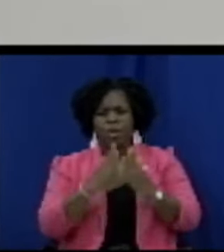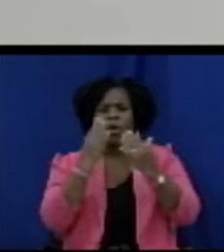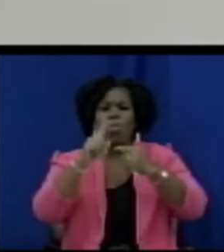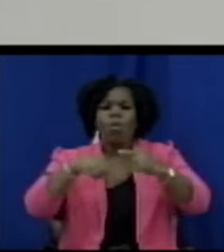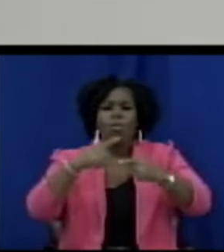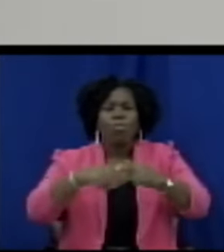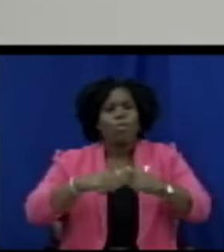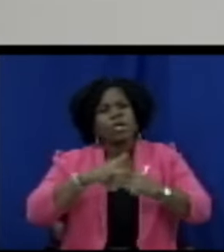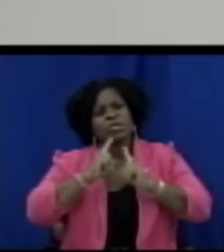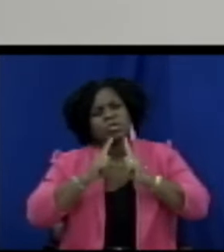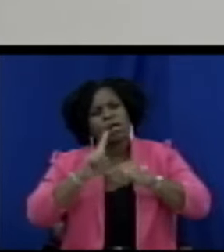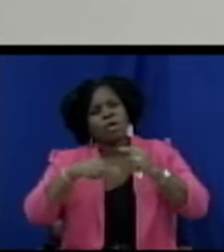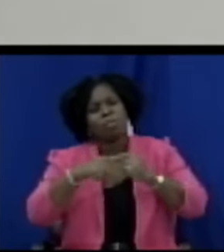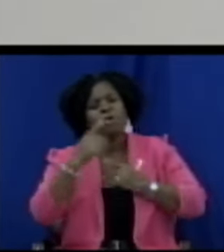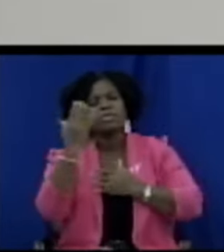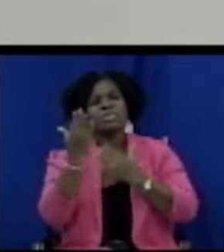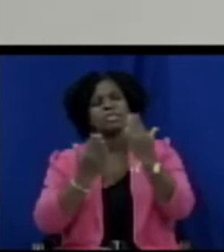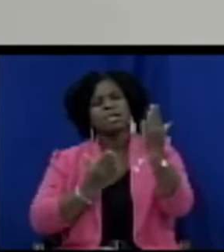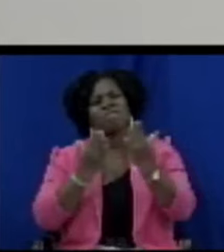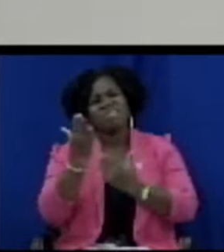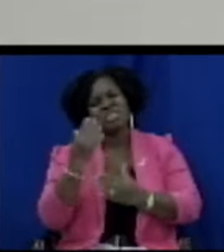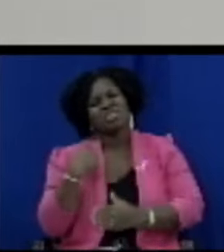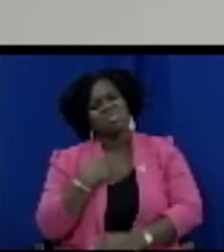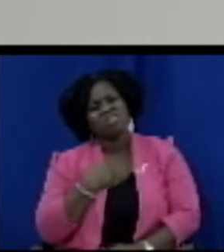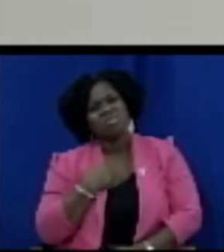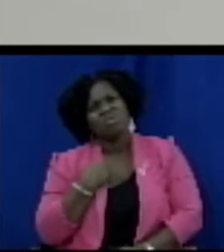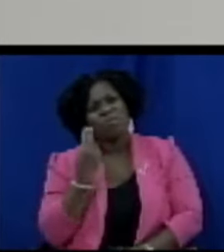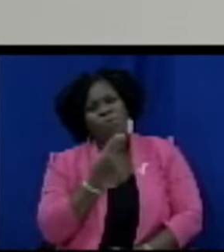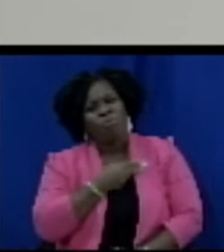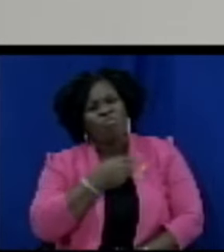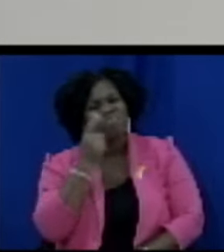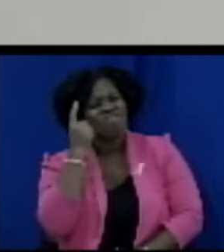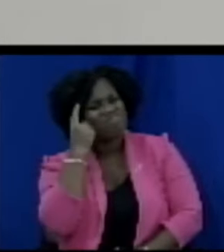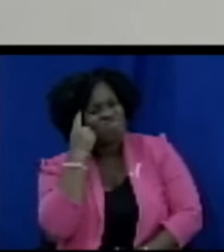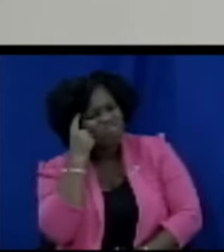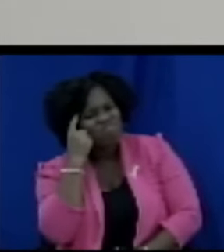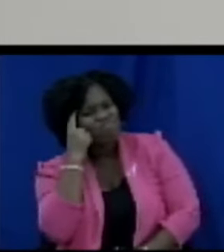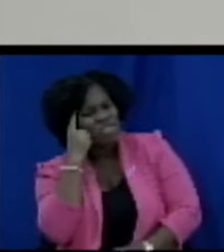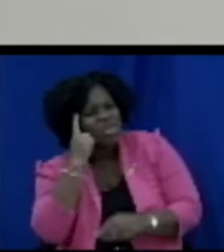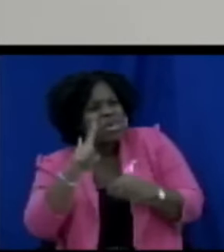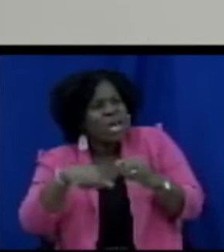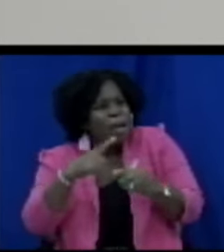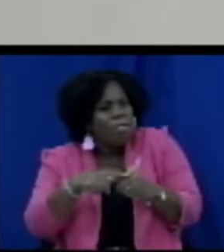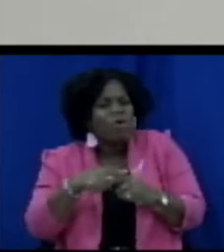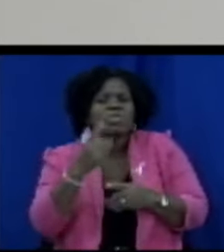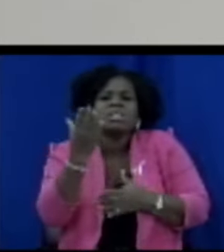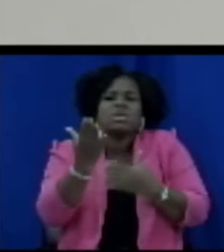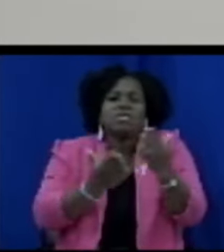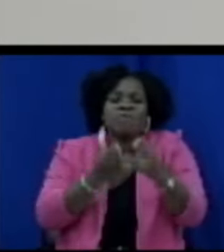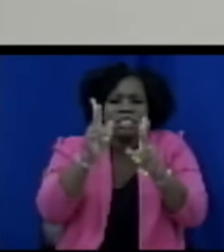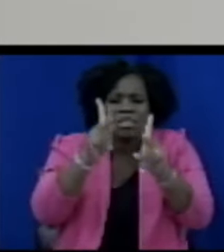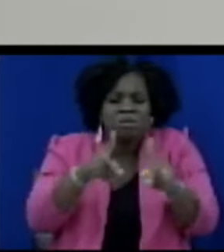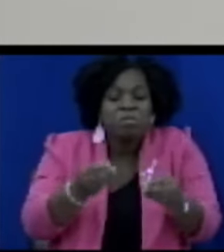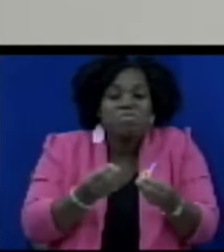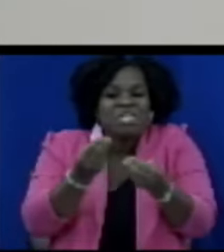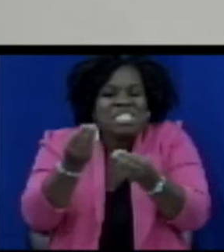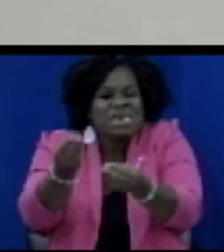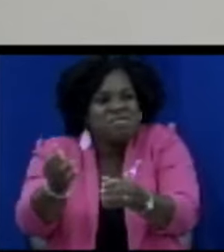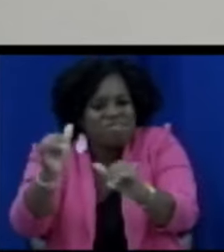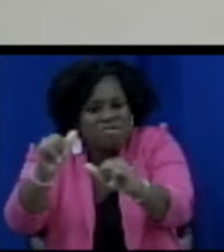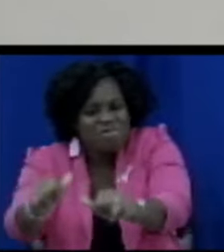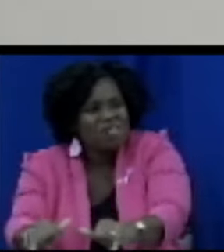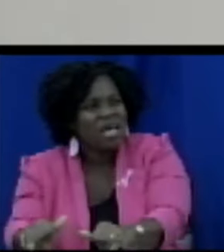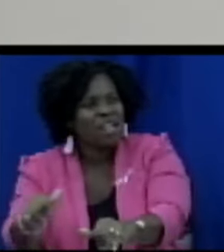we tend to think more about the services that people are providing a tangible service